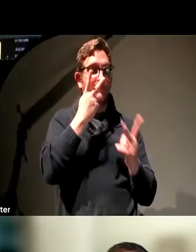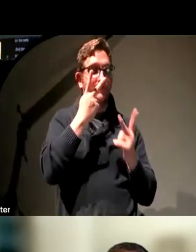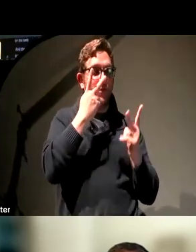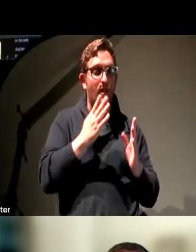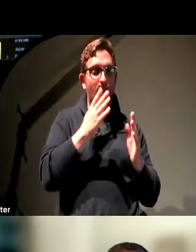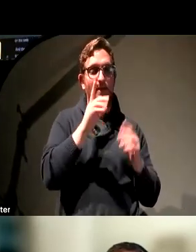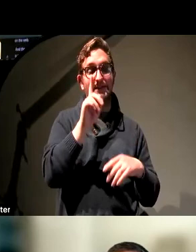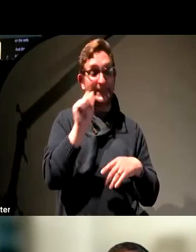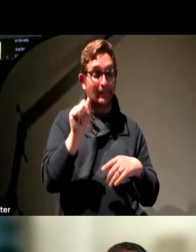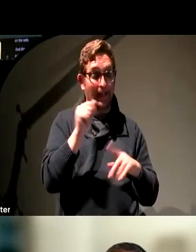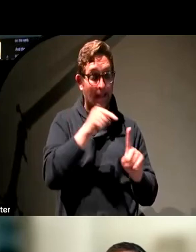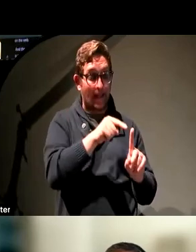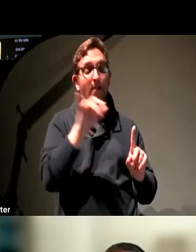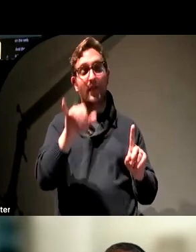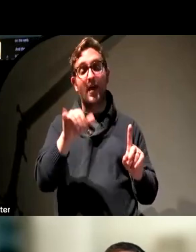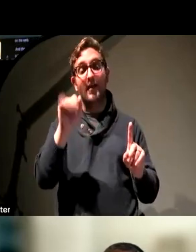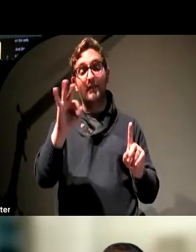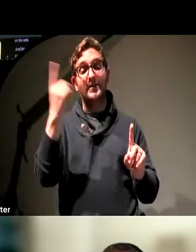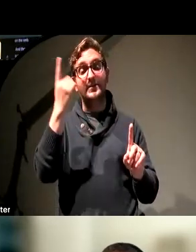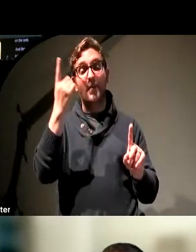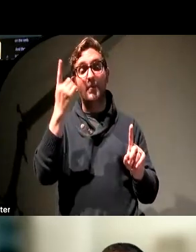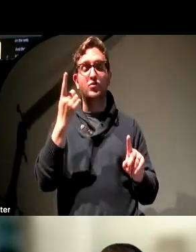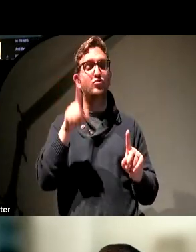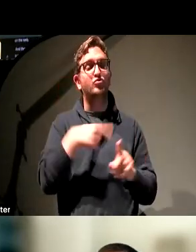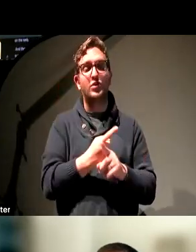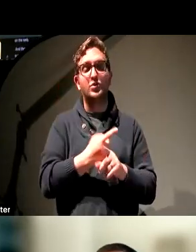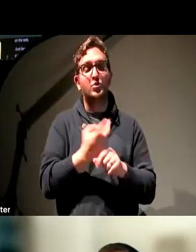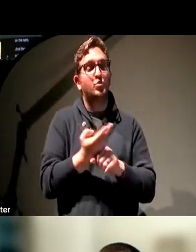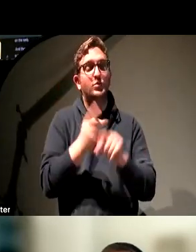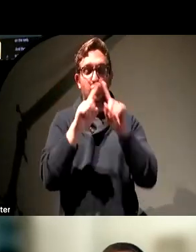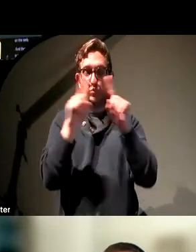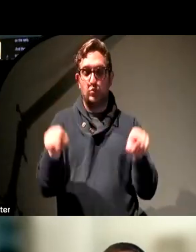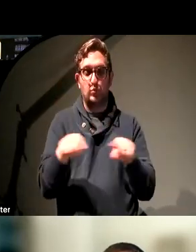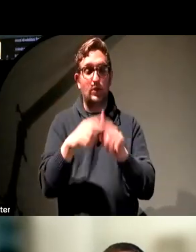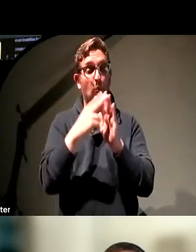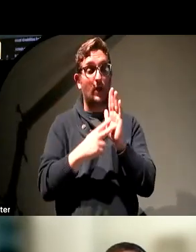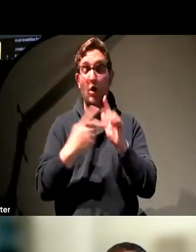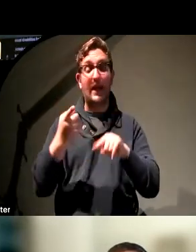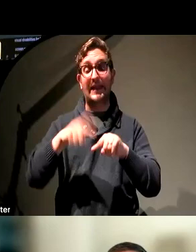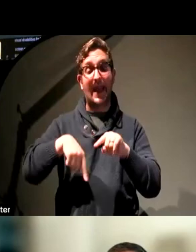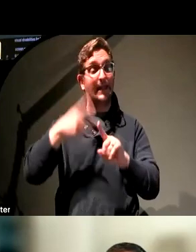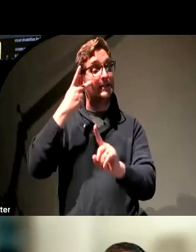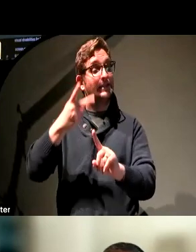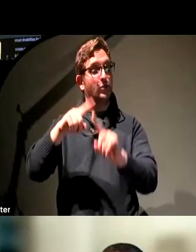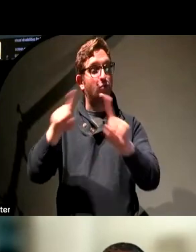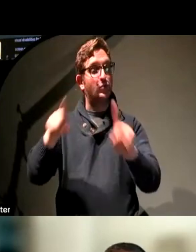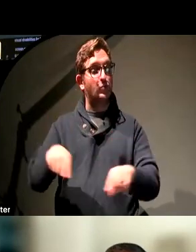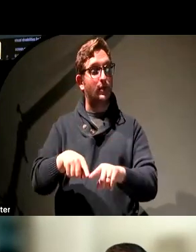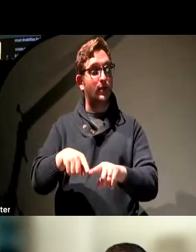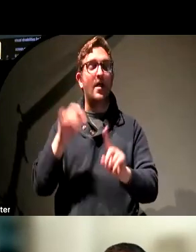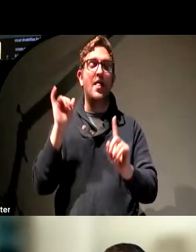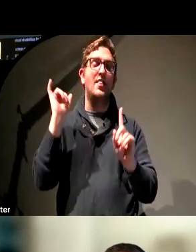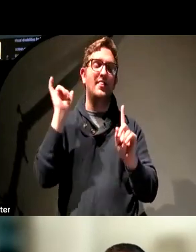if someone is just using a screen reader and can't see the screen, then that's where, oh, your text